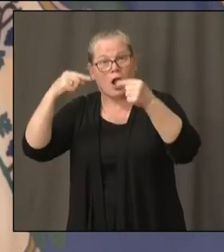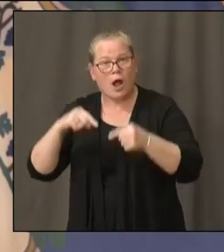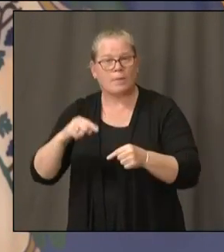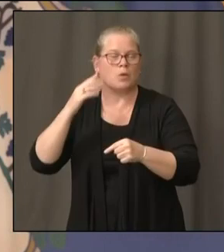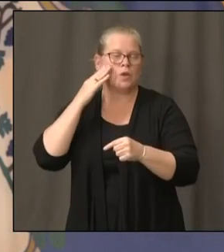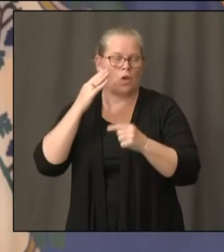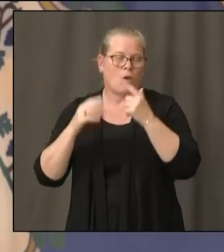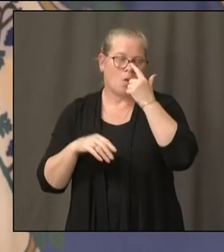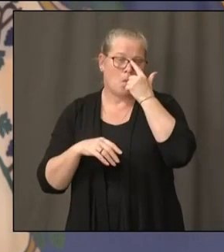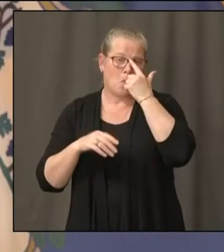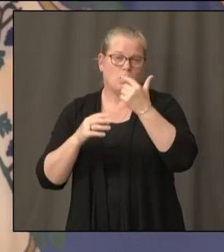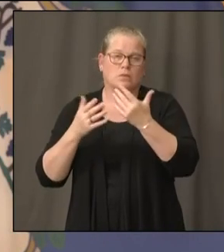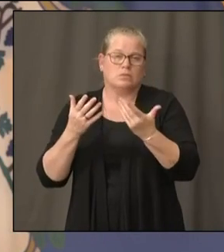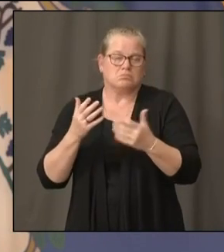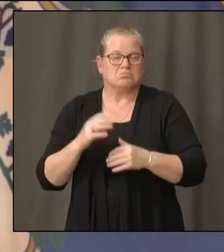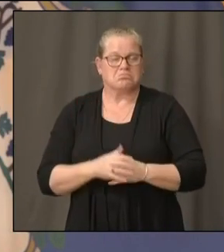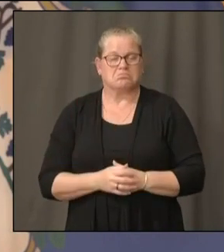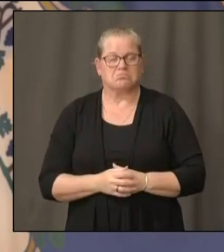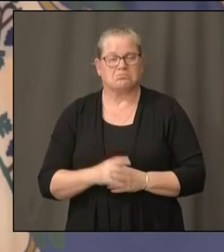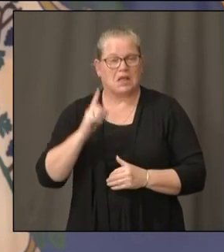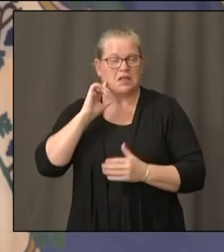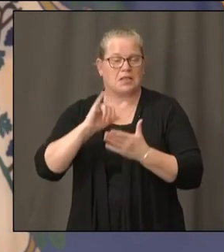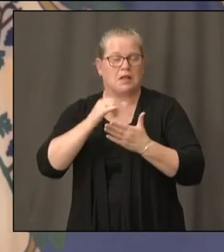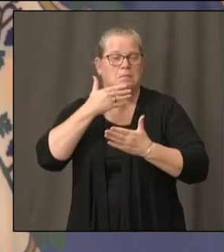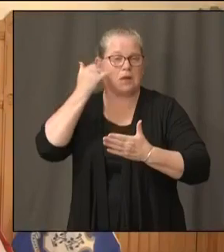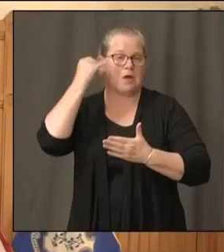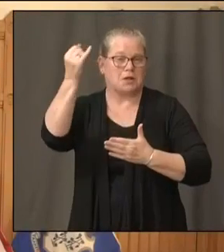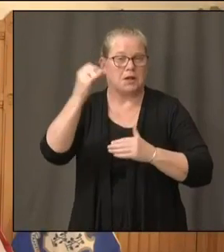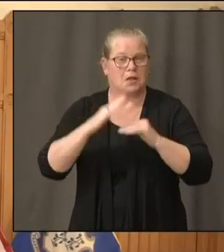the buck. Okay, thank you very much.